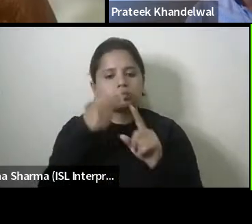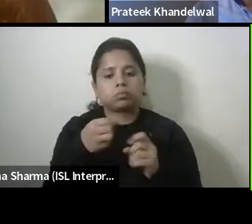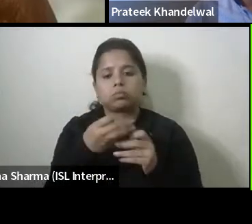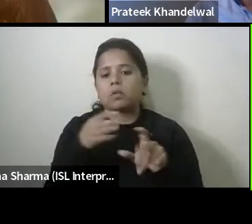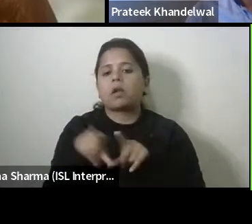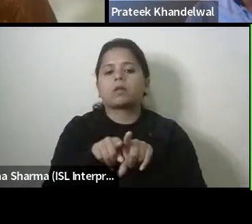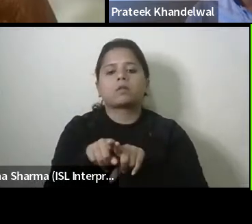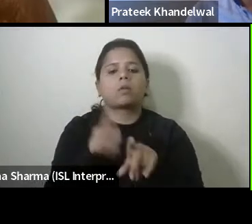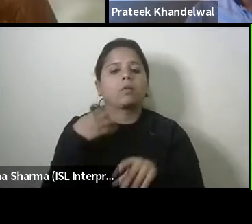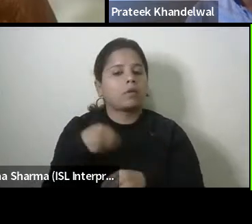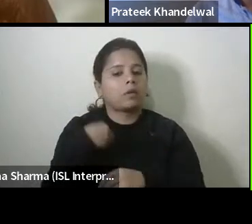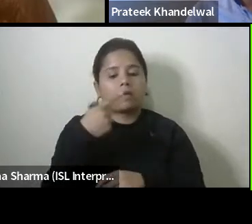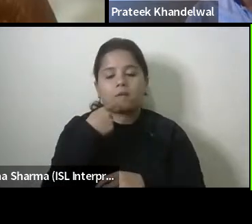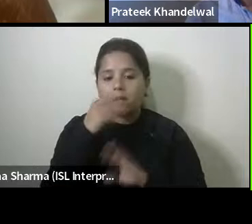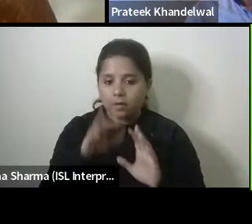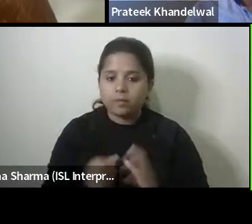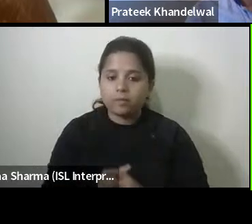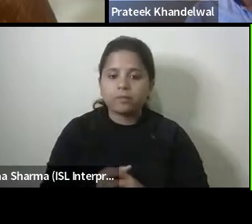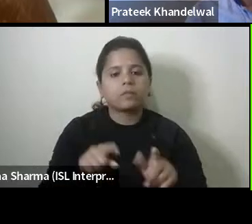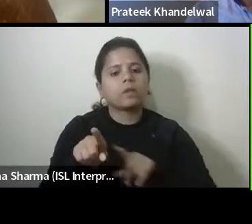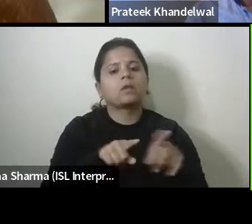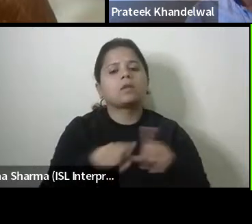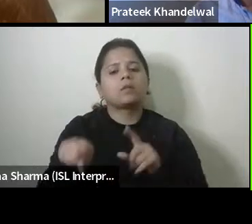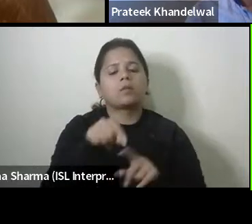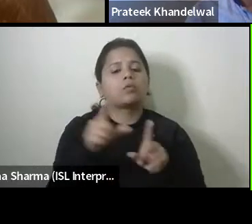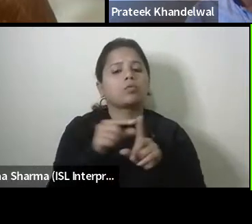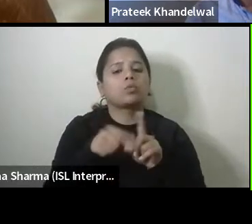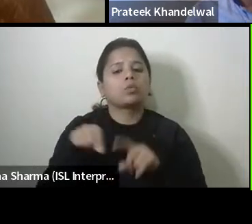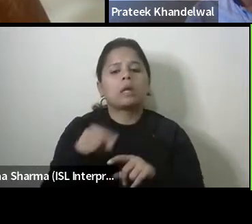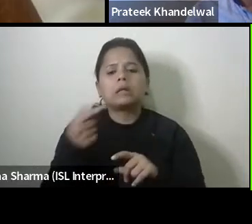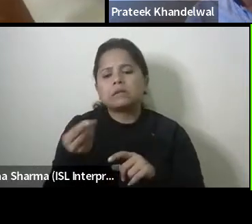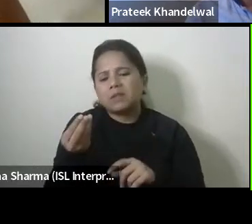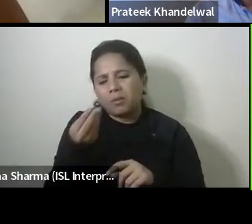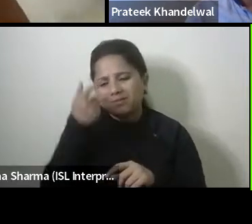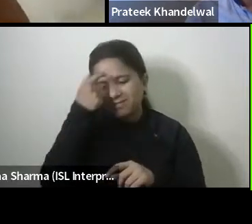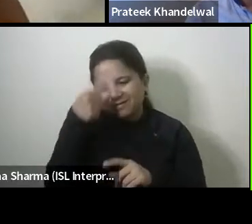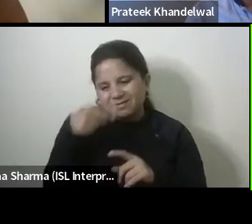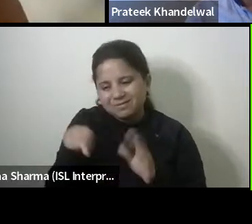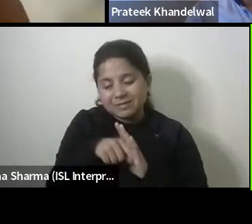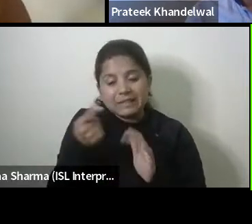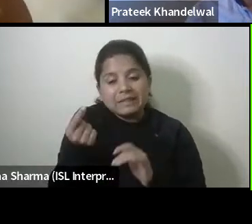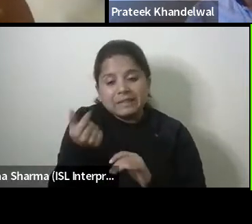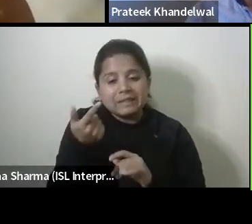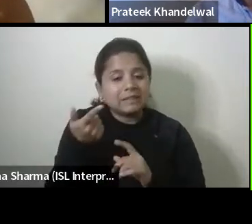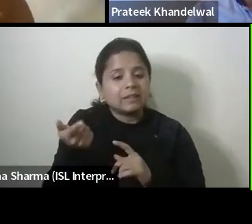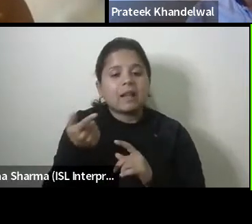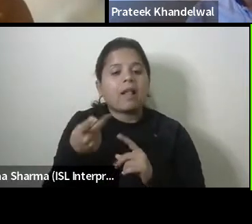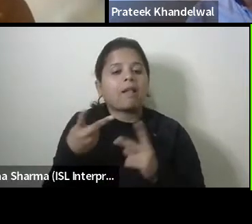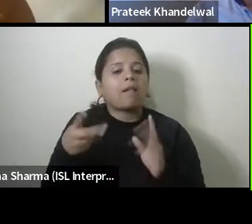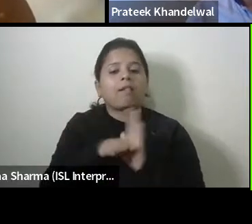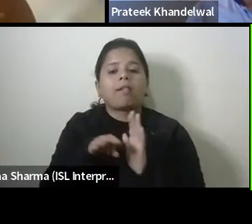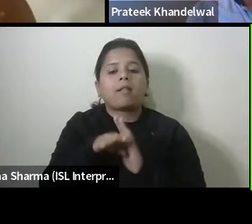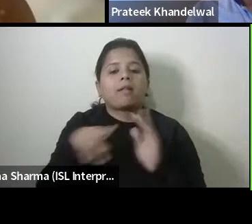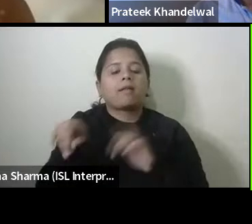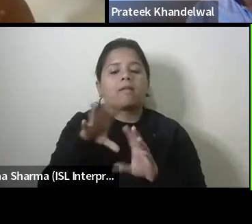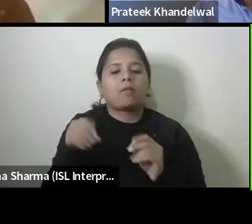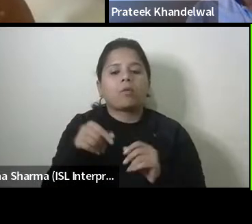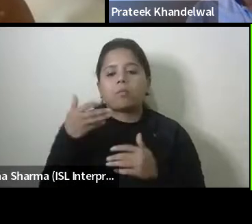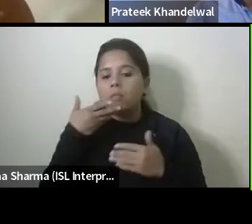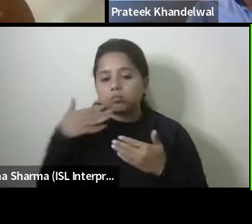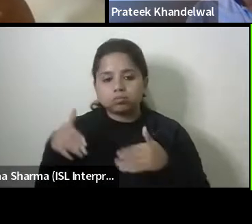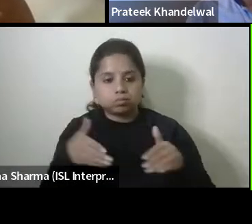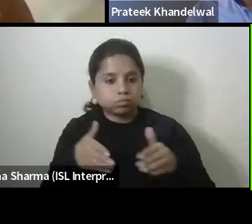i was giving you were you know uh things to do at the city level i mean if if i'm doing a street and there's a park next door of the lake next